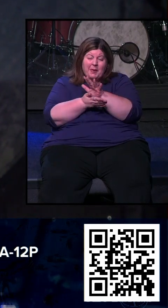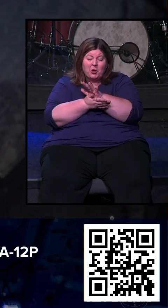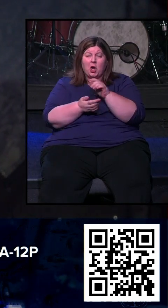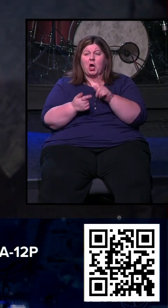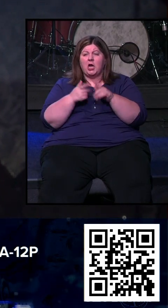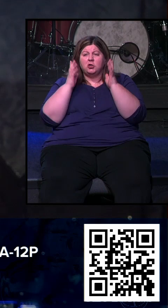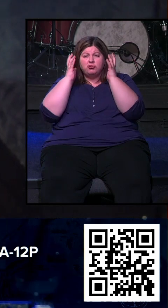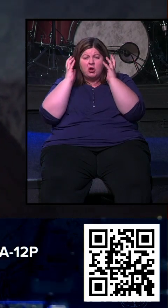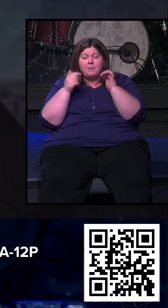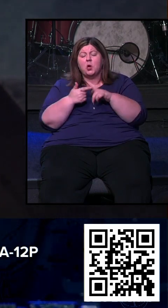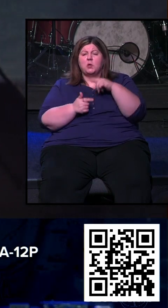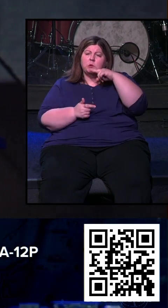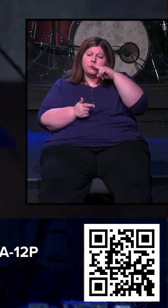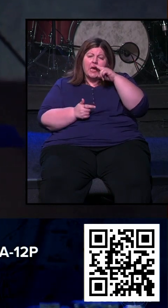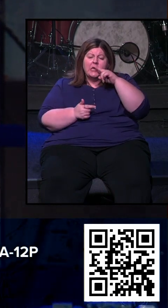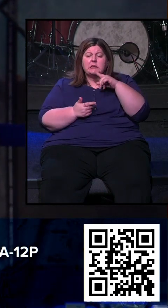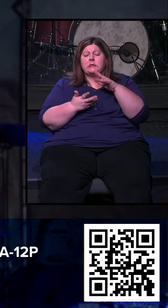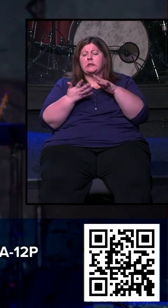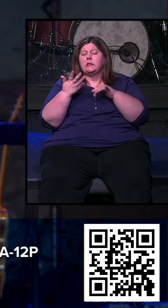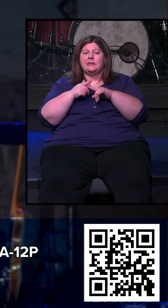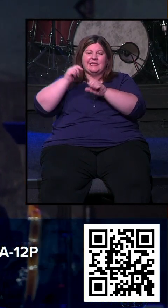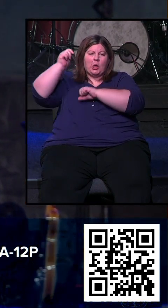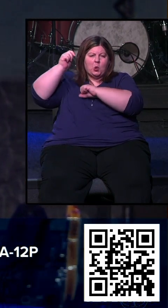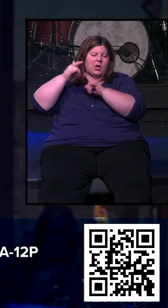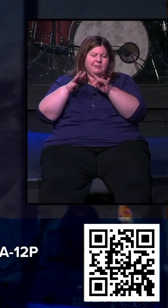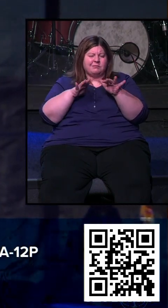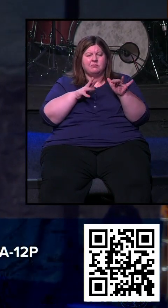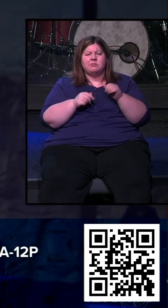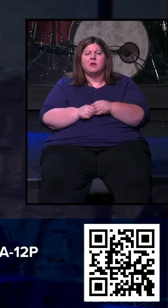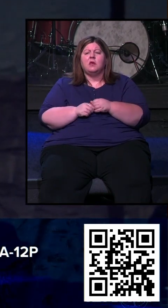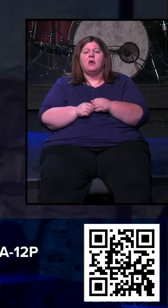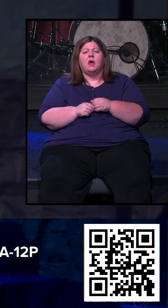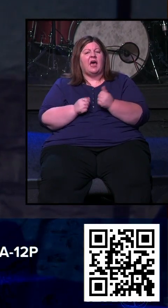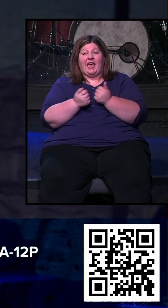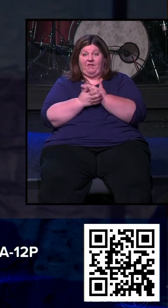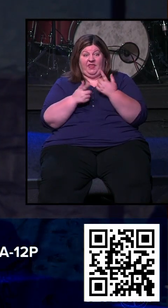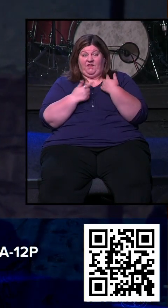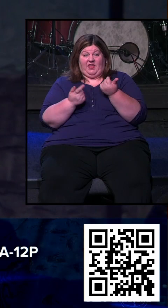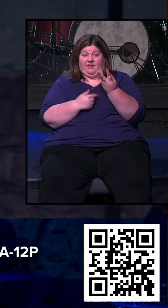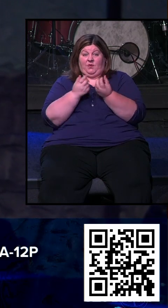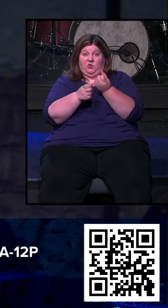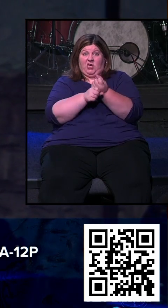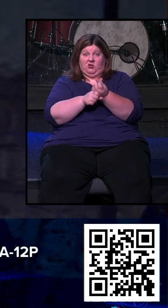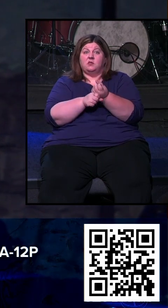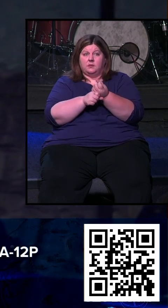shampoo and toothpaste and deodorant. so it has provided all of these things for the last couple years, and it has done so in a part